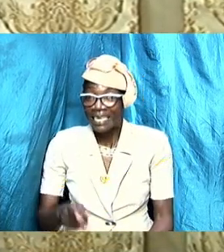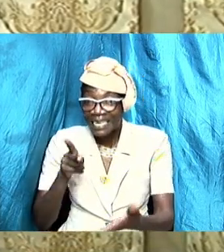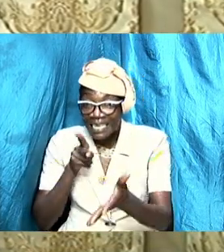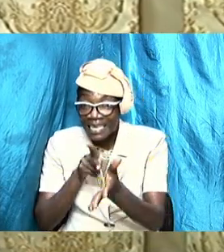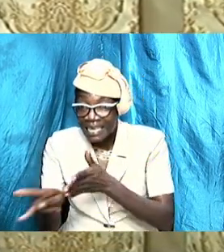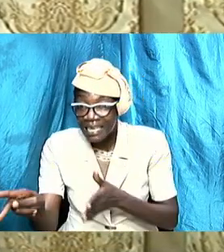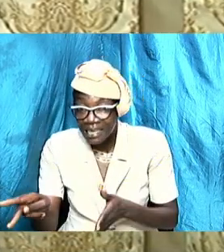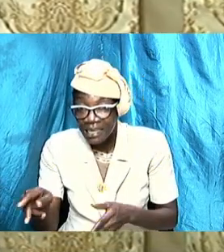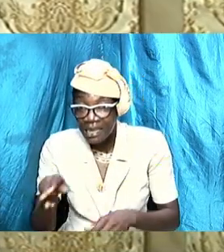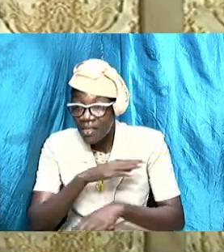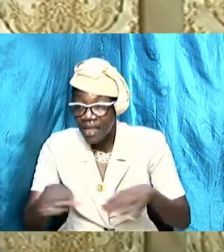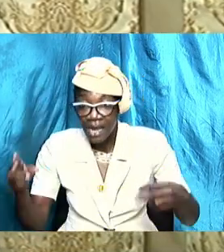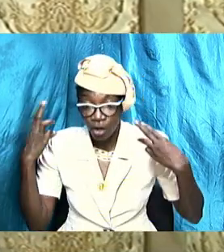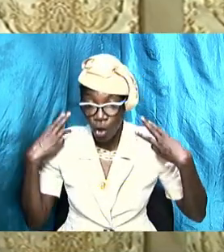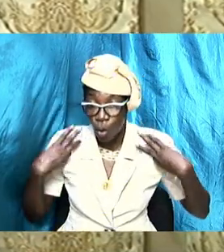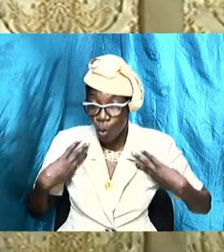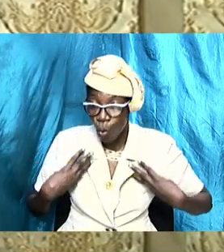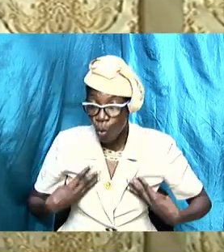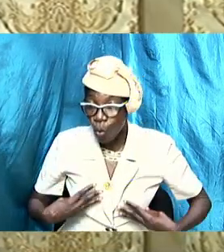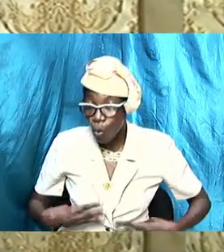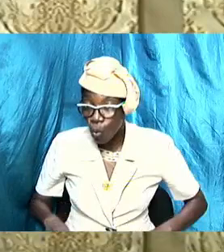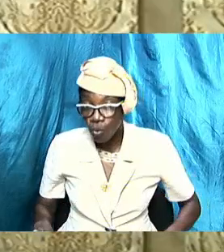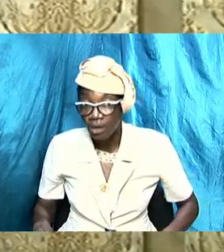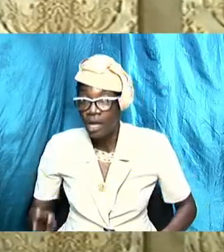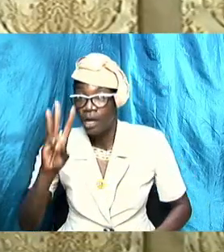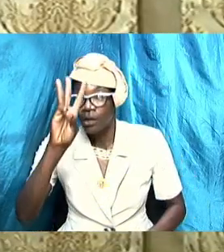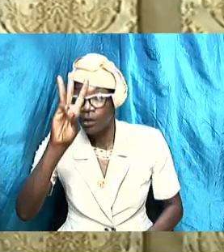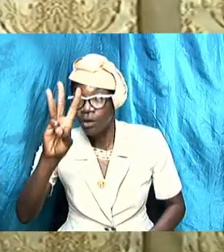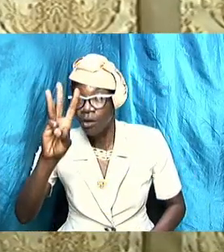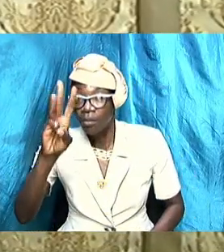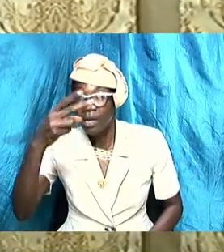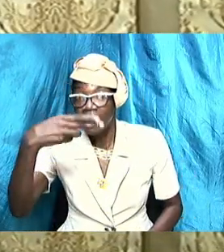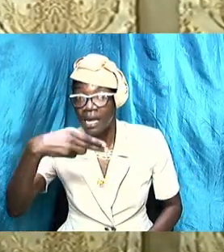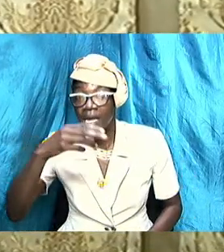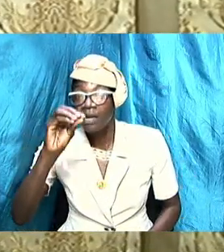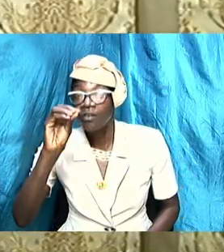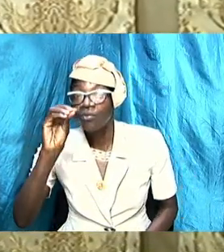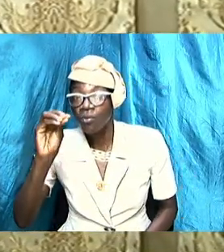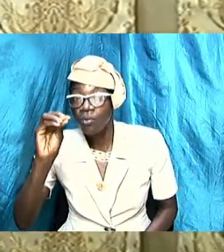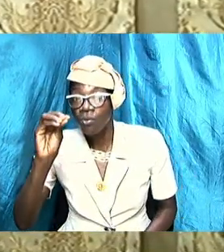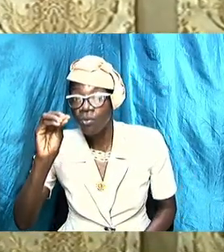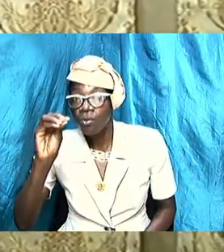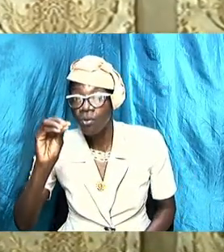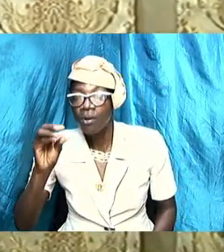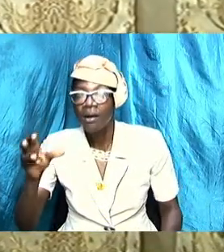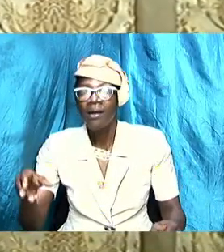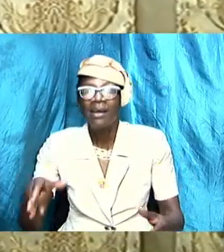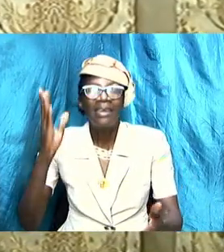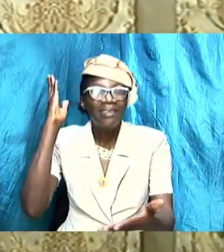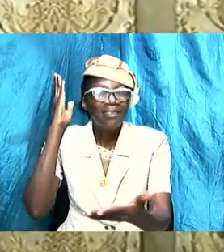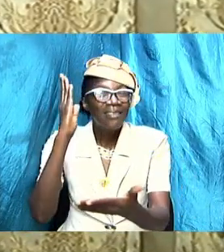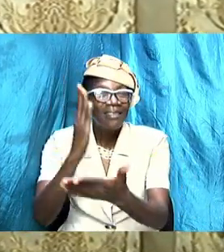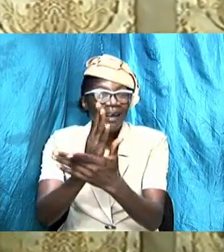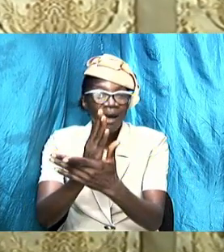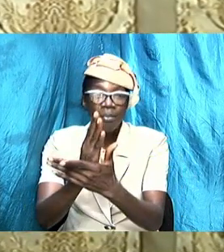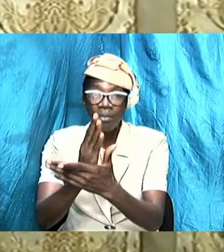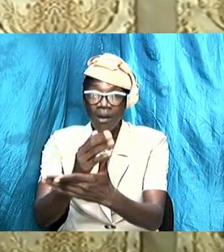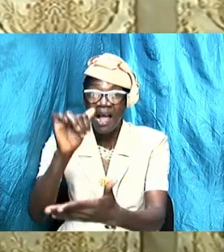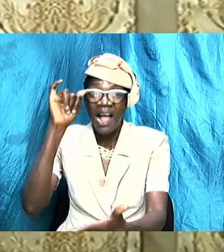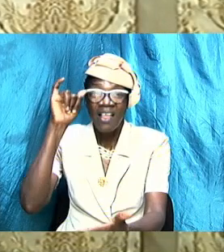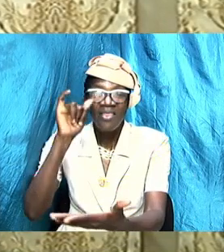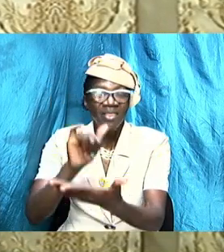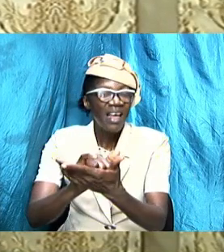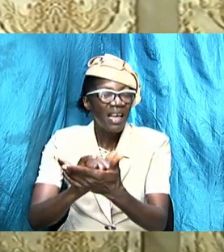WHO not HO and get rid of that